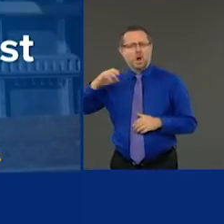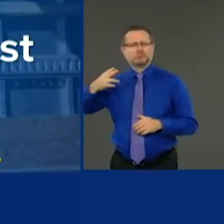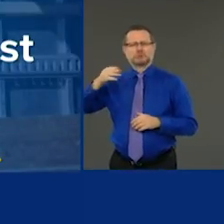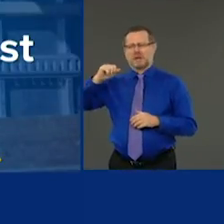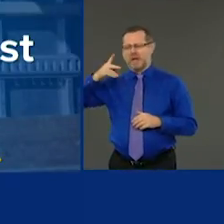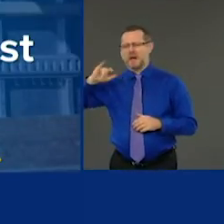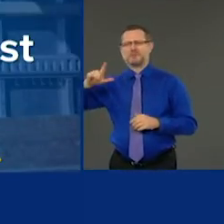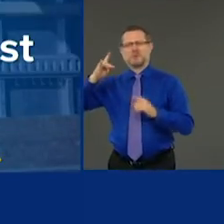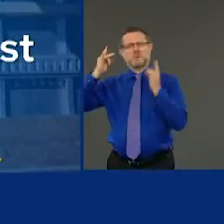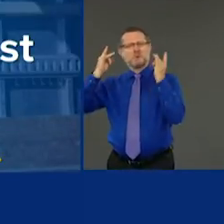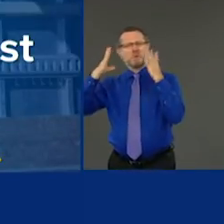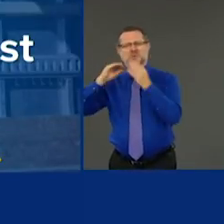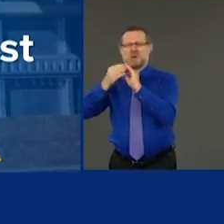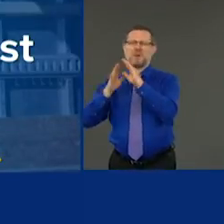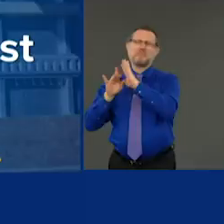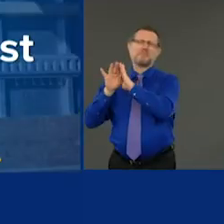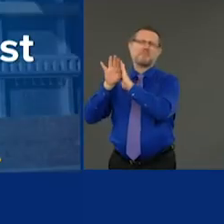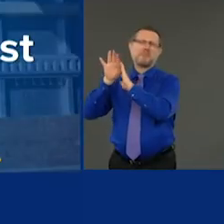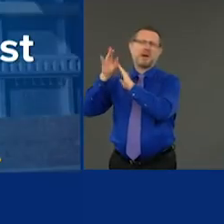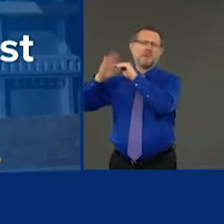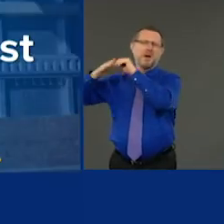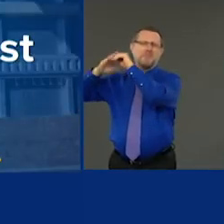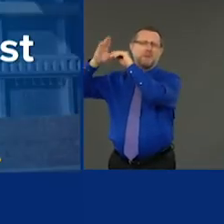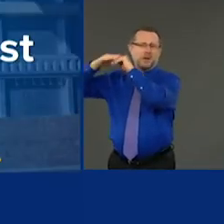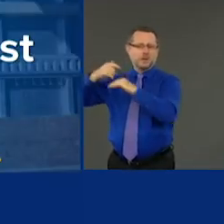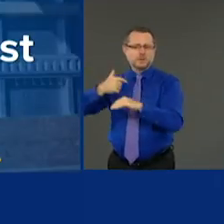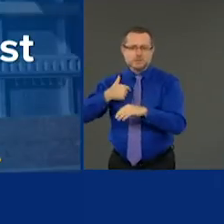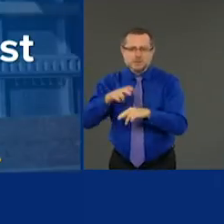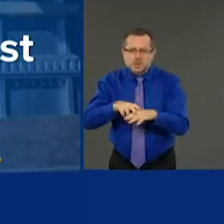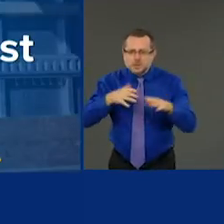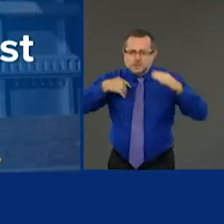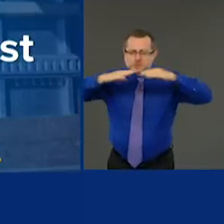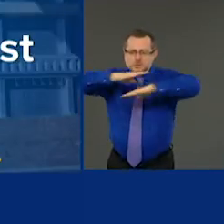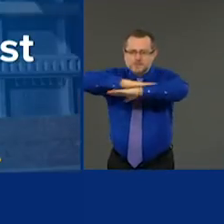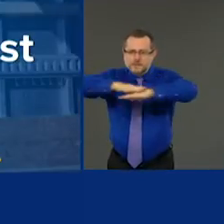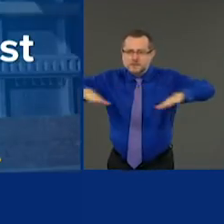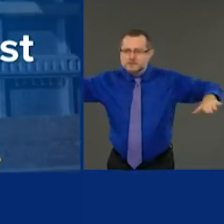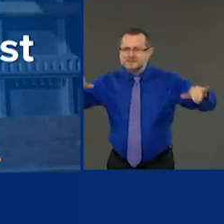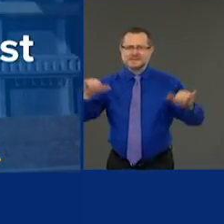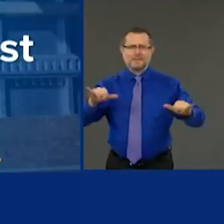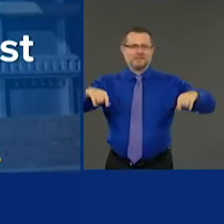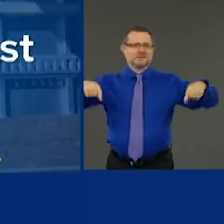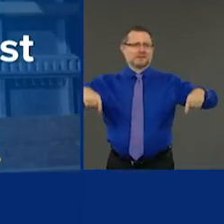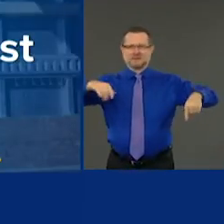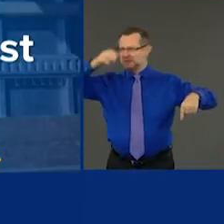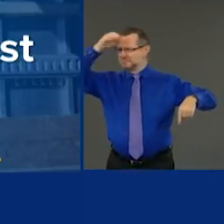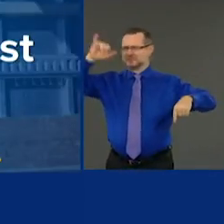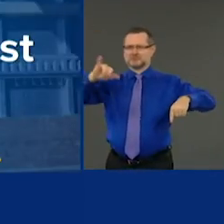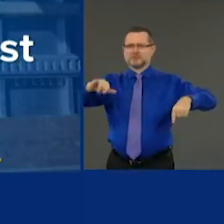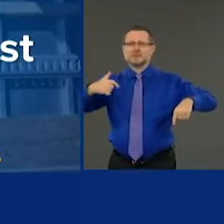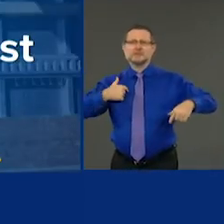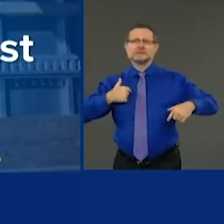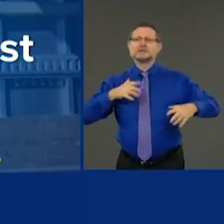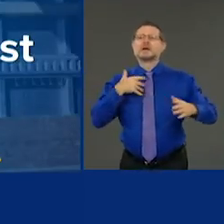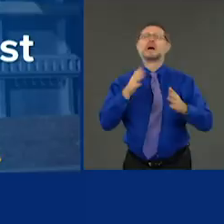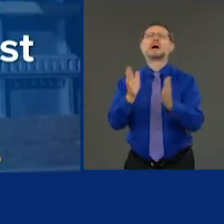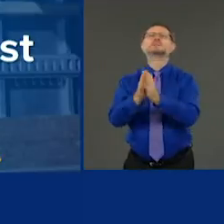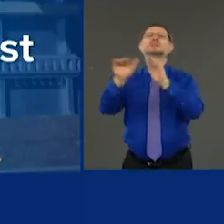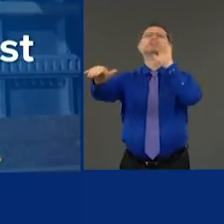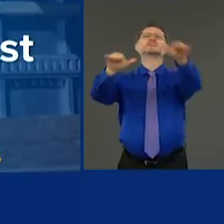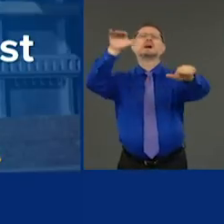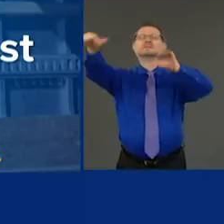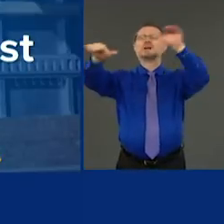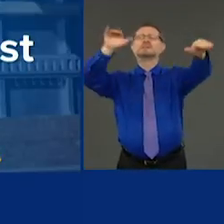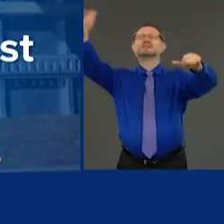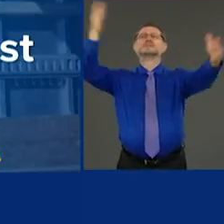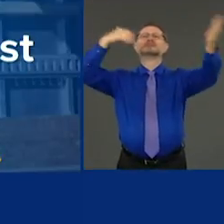roof, I sat at a table like this one and I asked Americans, people all across the country, I